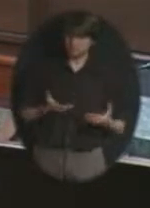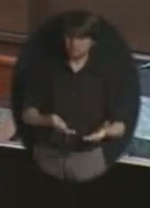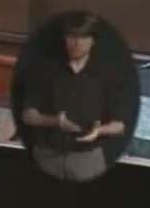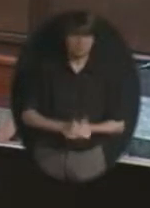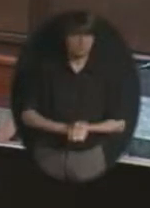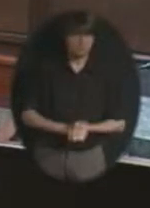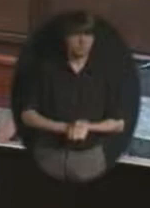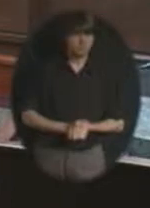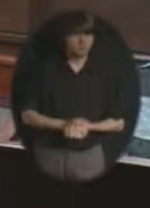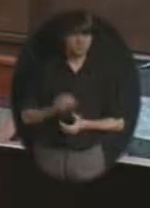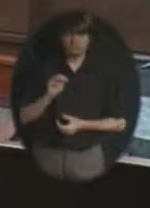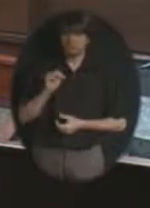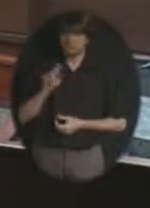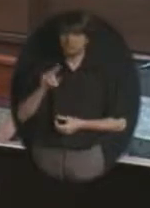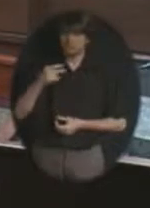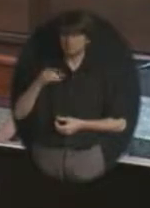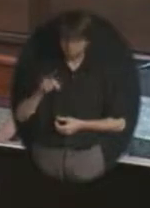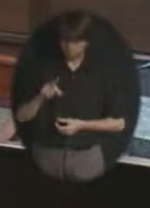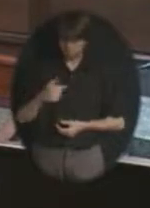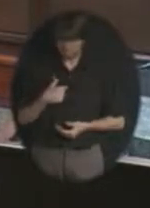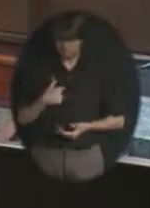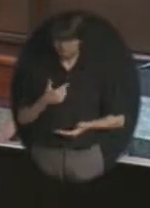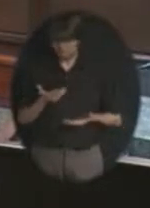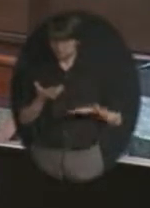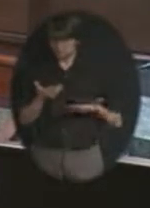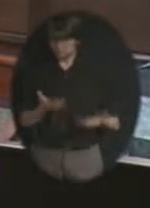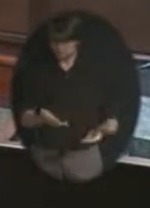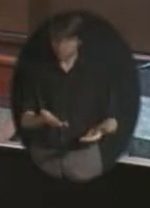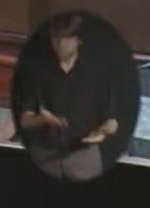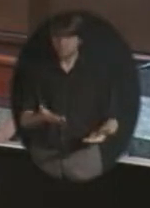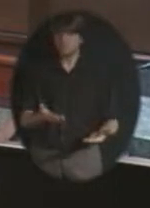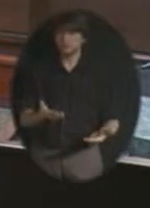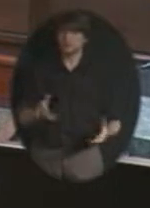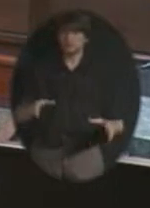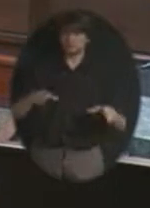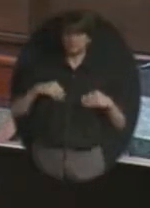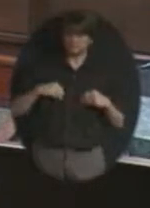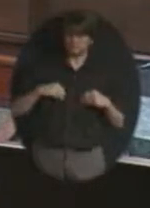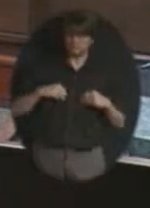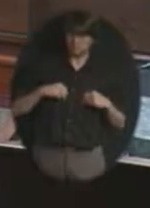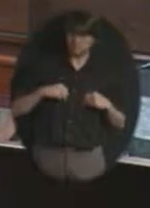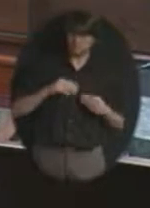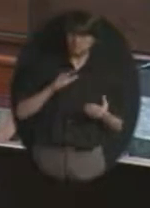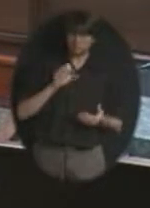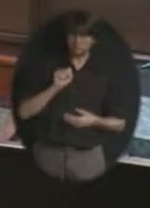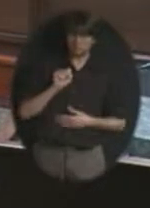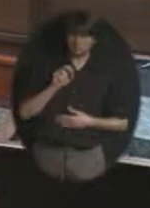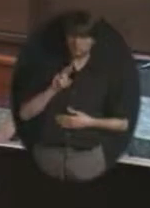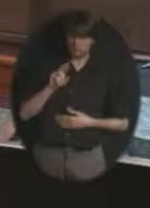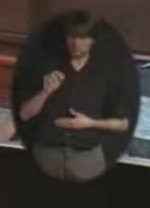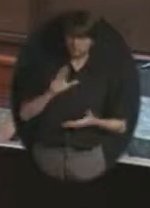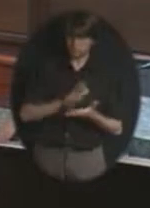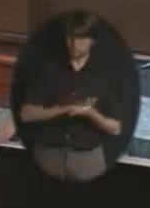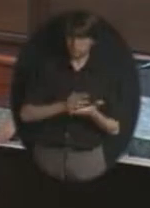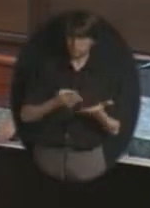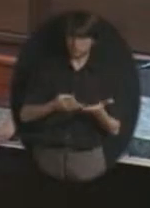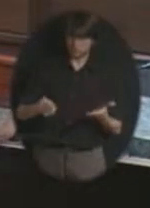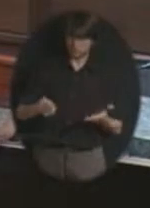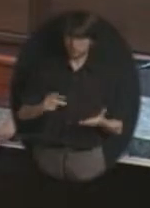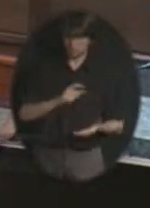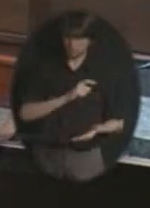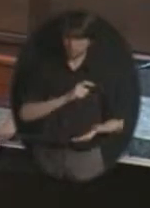Move to approve the school resource officer agreement with the city of Olathe for 2013-2014 as presented.